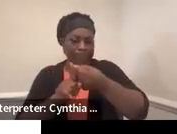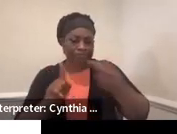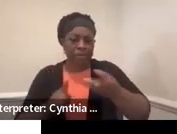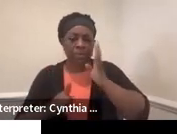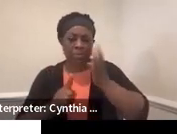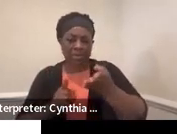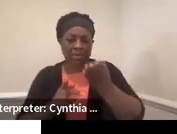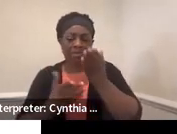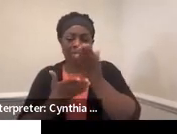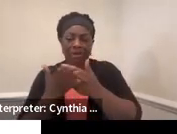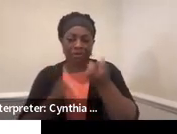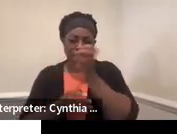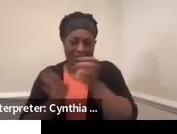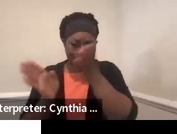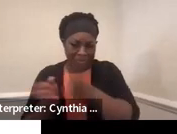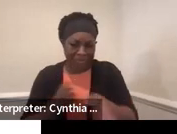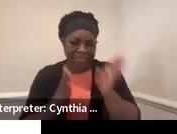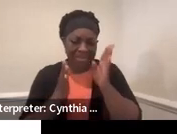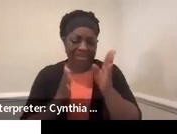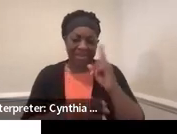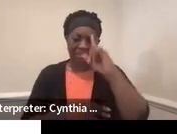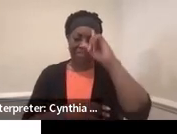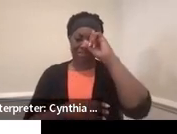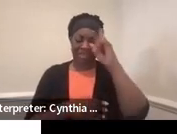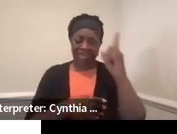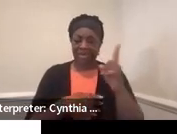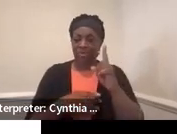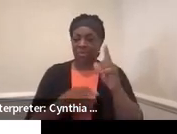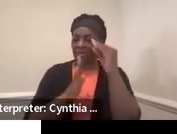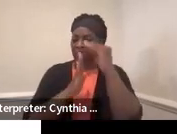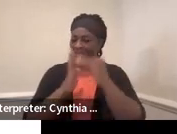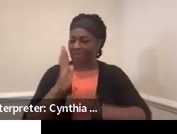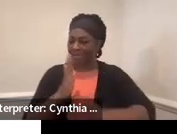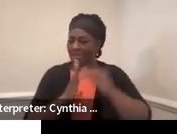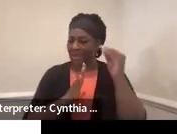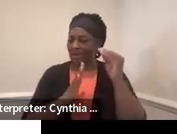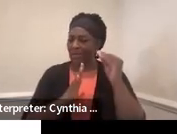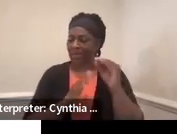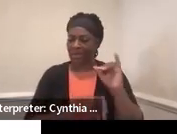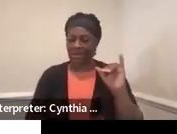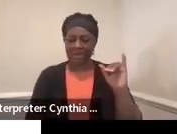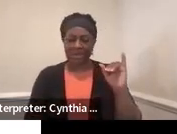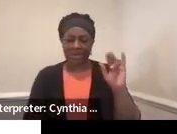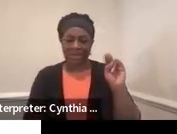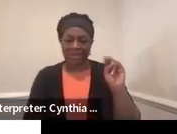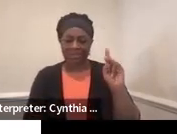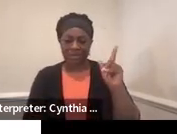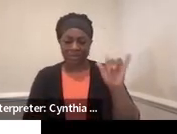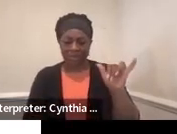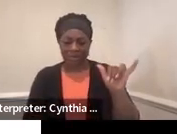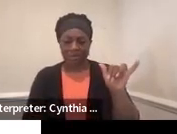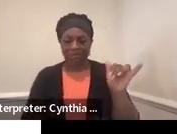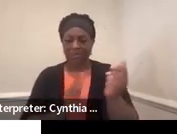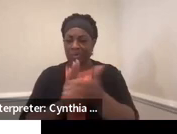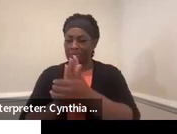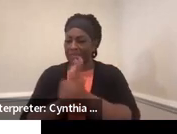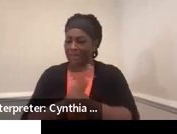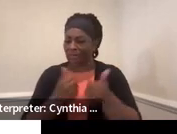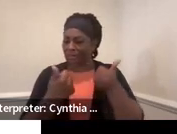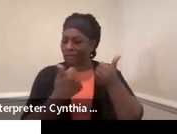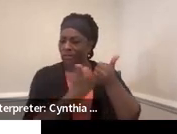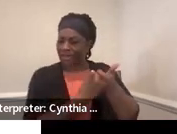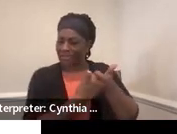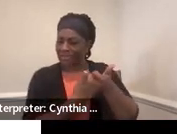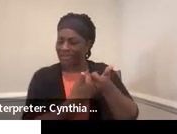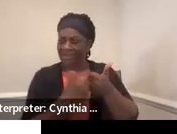plan. I think about, you know, when you're filling out an interest inventory or your strengths and weaknesses or something like that, how